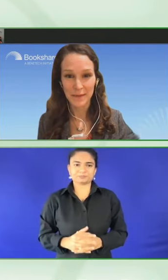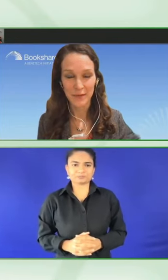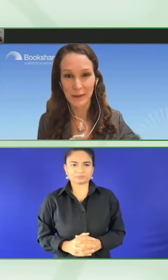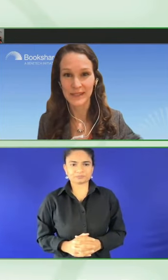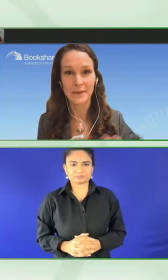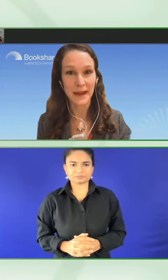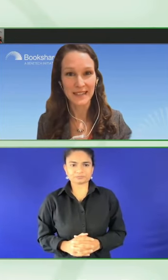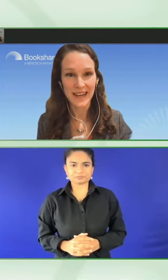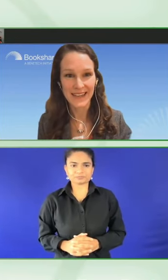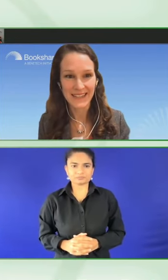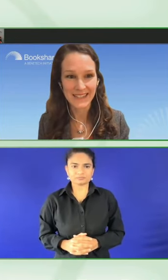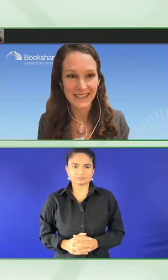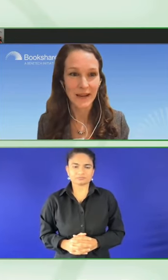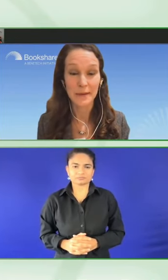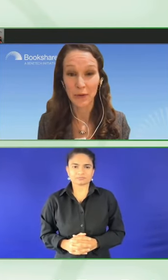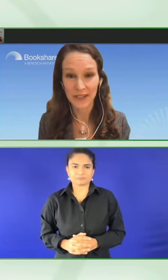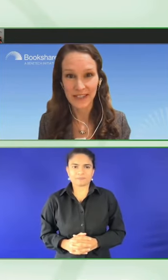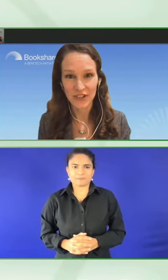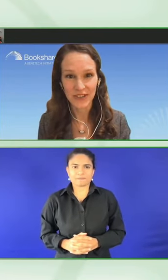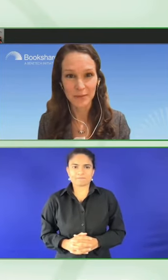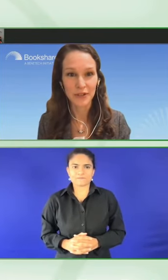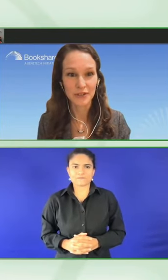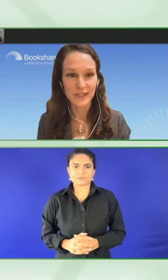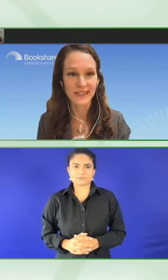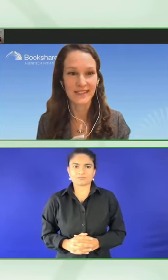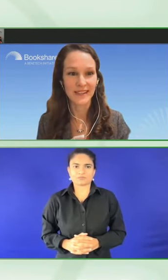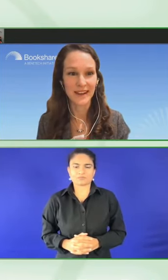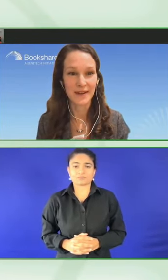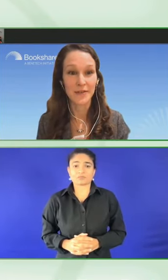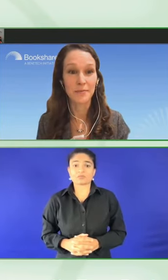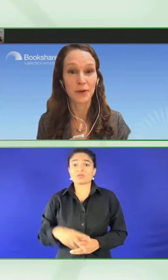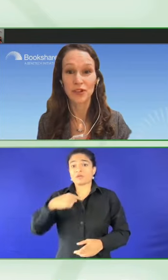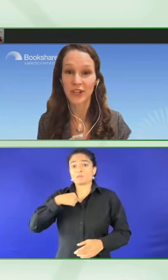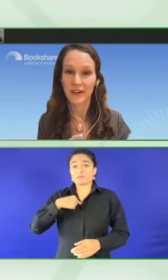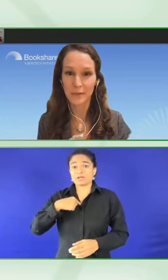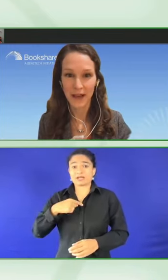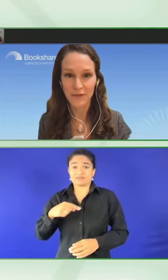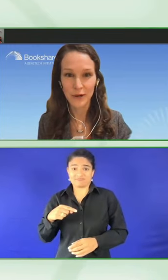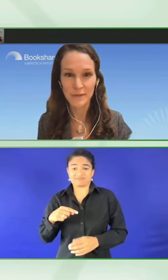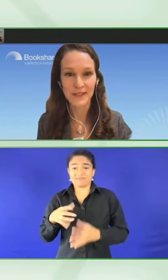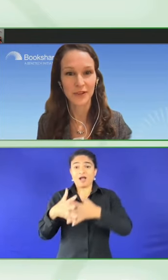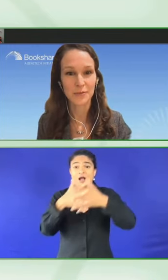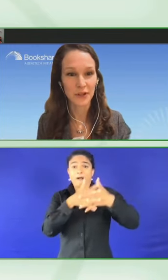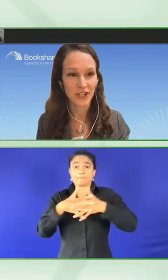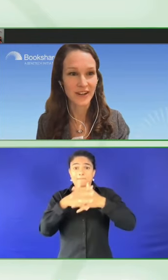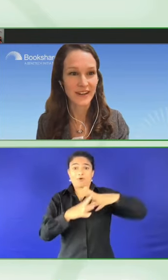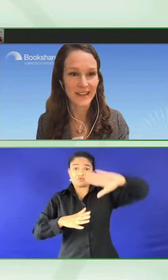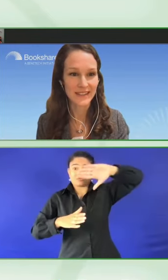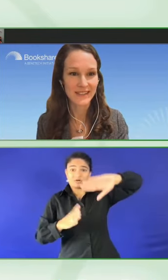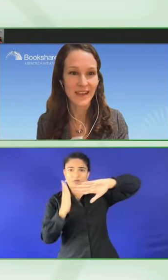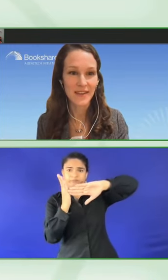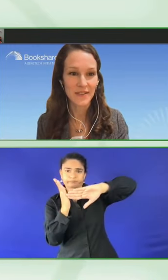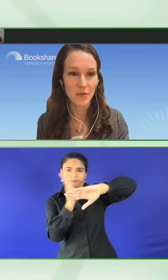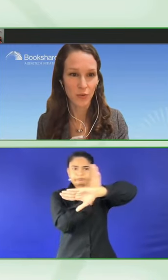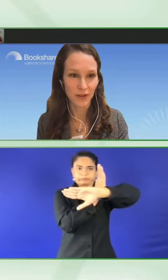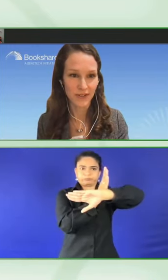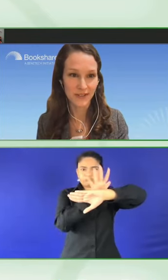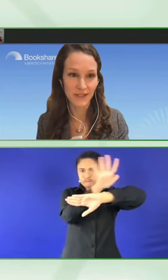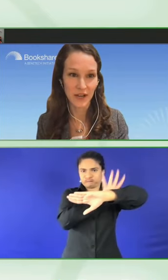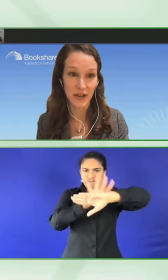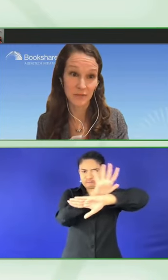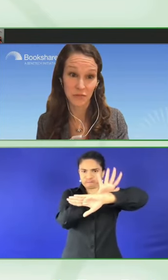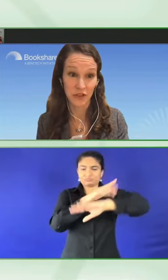So I represent Benetech is an organization that produces the Bookshare platform. So Bookshare is the